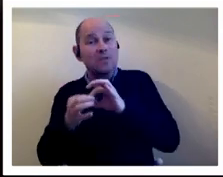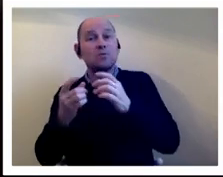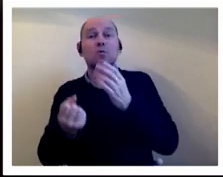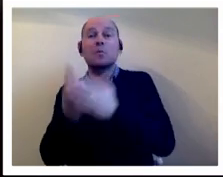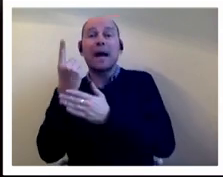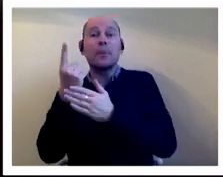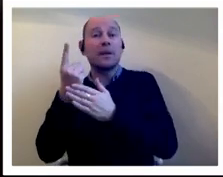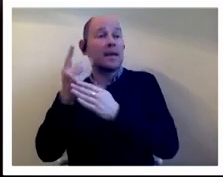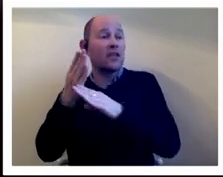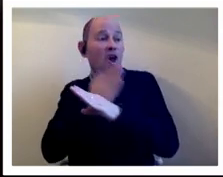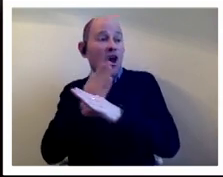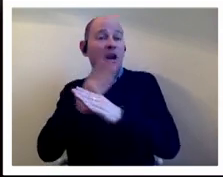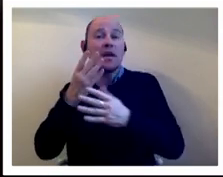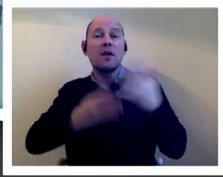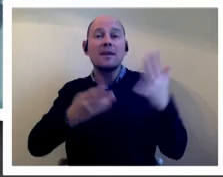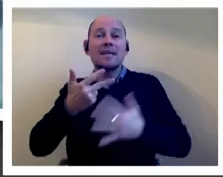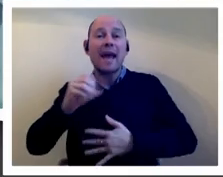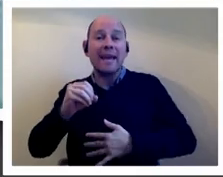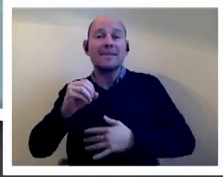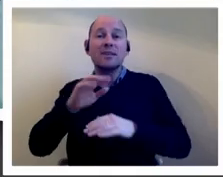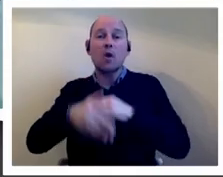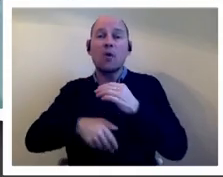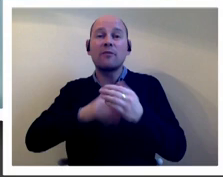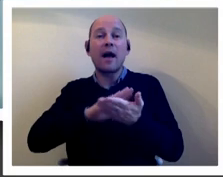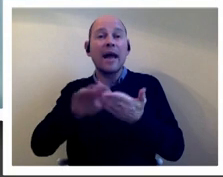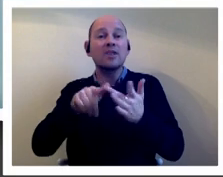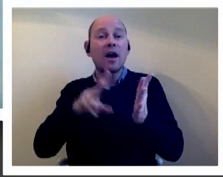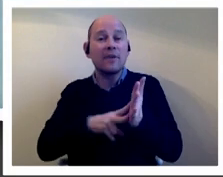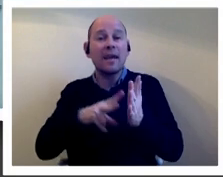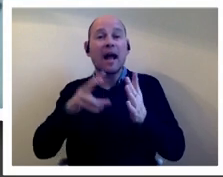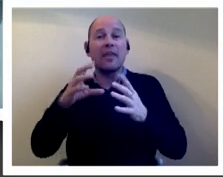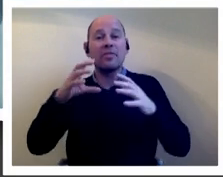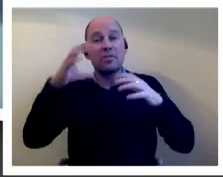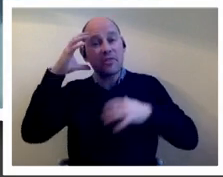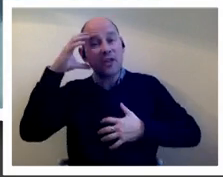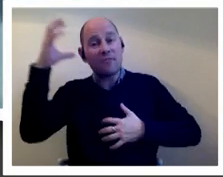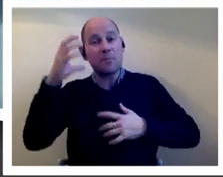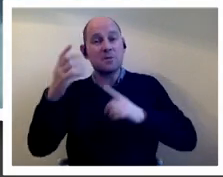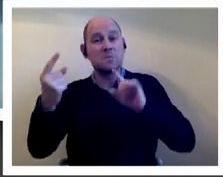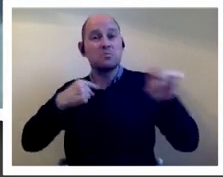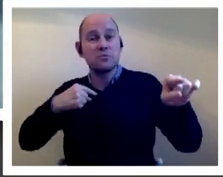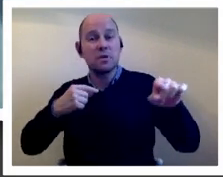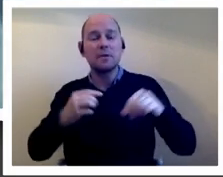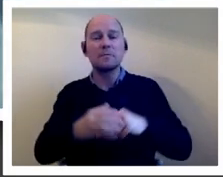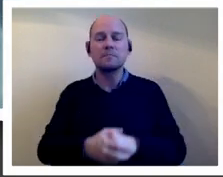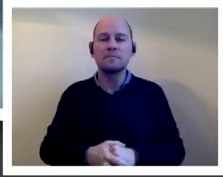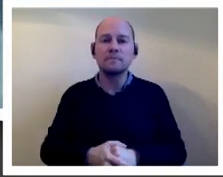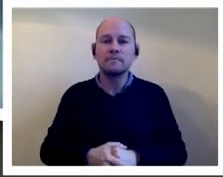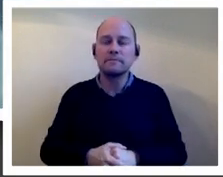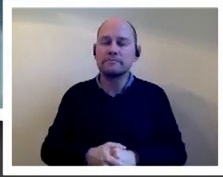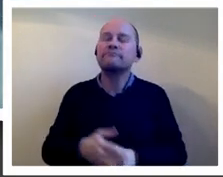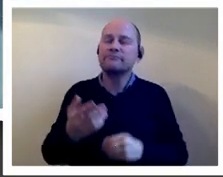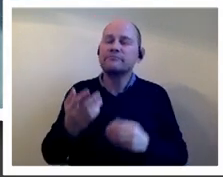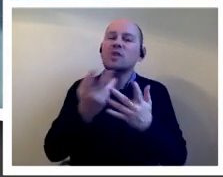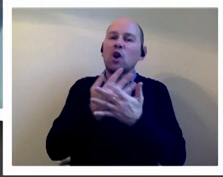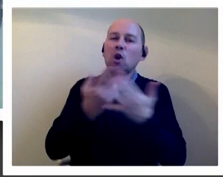this huge government backlash around education i think i think in a sense i mean a lot a lot of the newspapers supported it